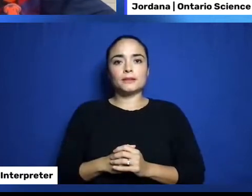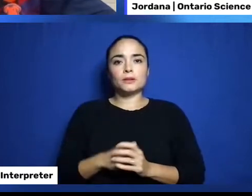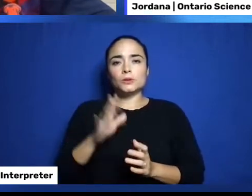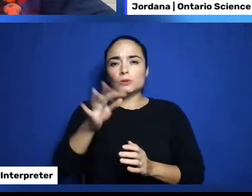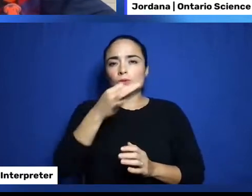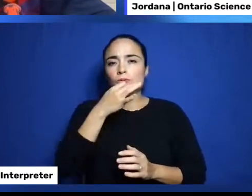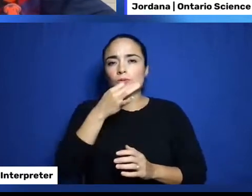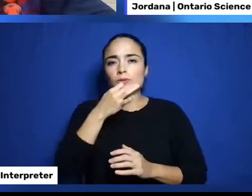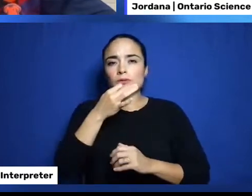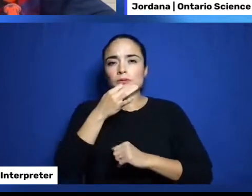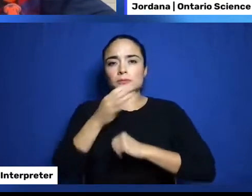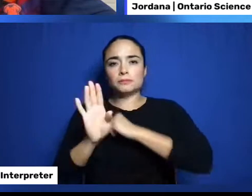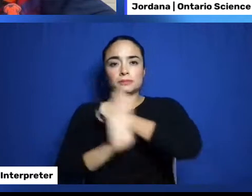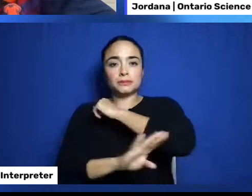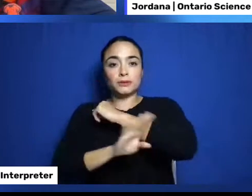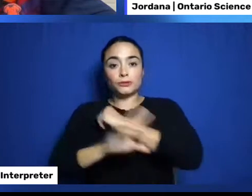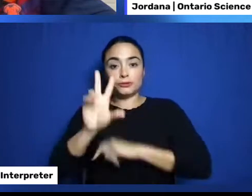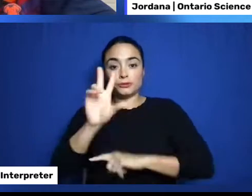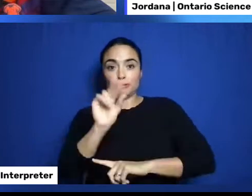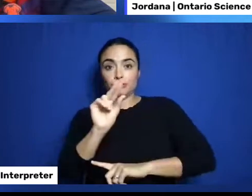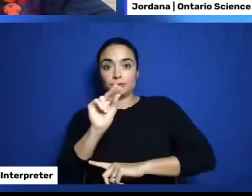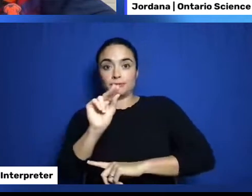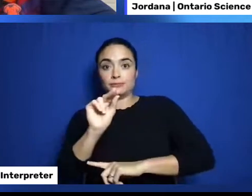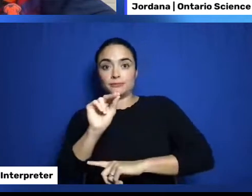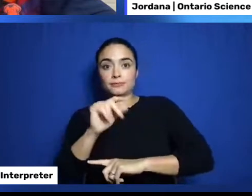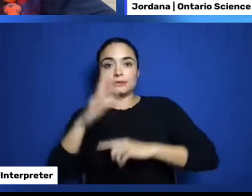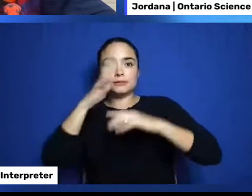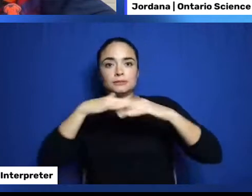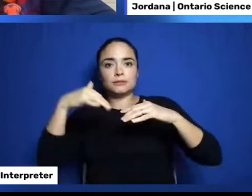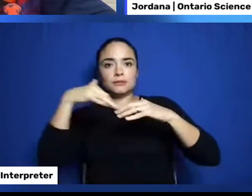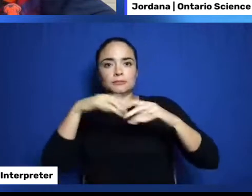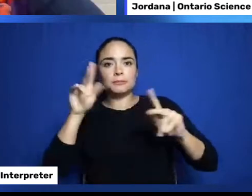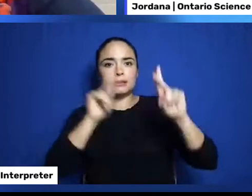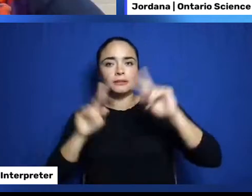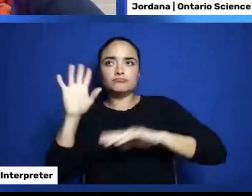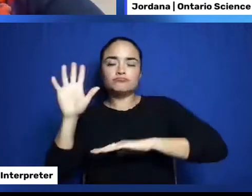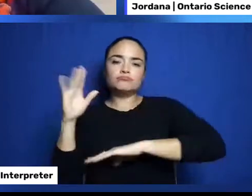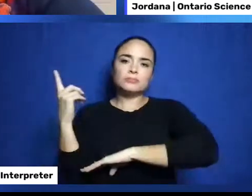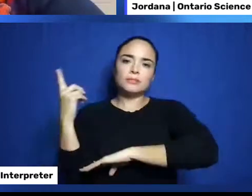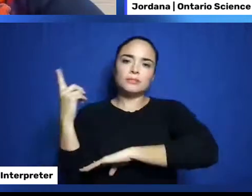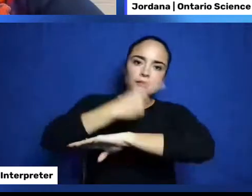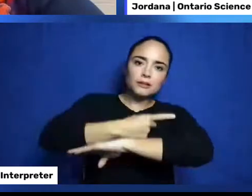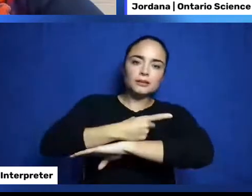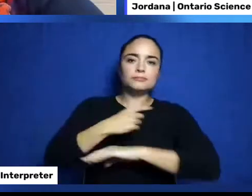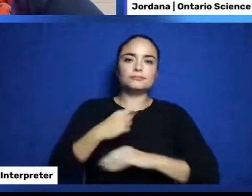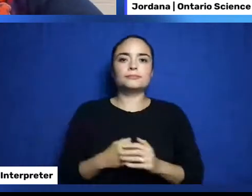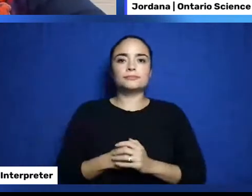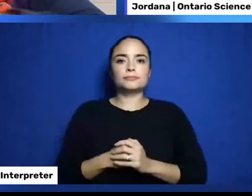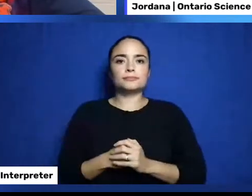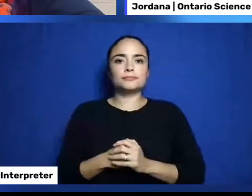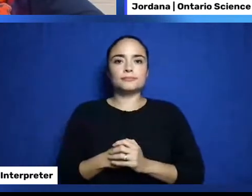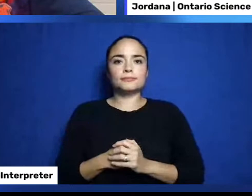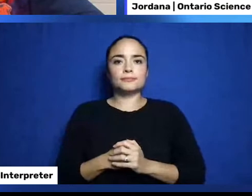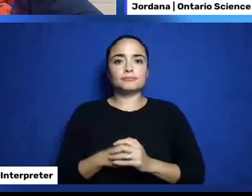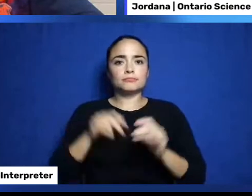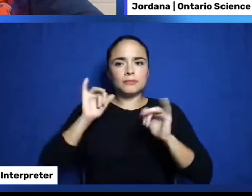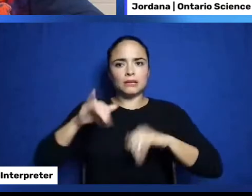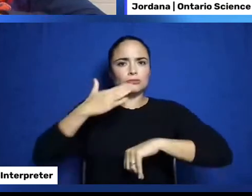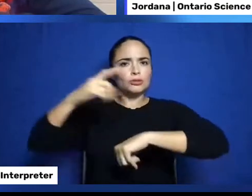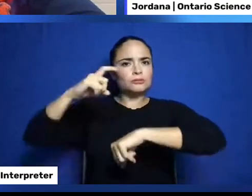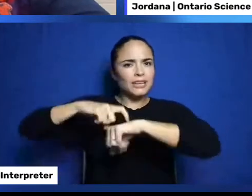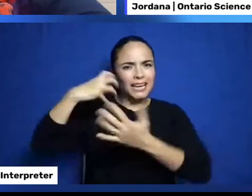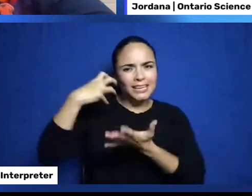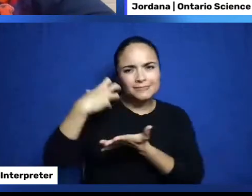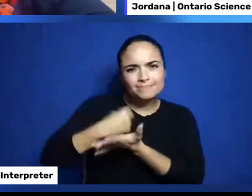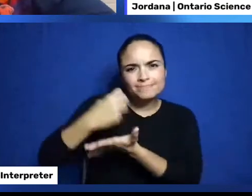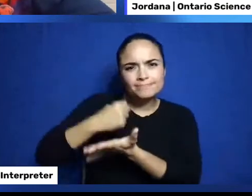This is a day for us to commemorate the history and ongoing trauma caused by residential schools. Taking the time to recognize